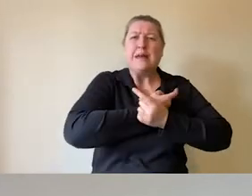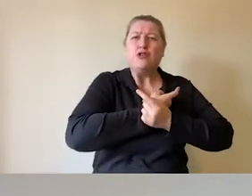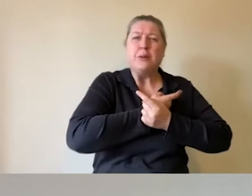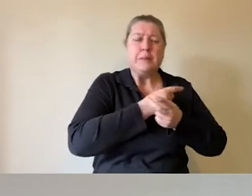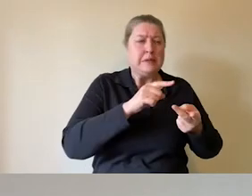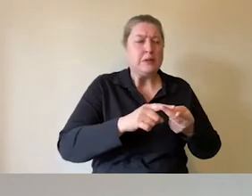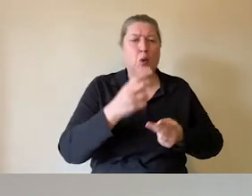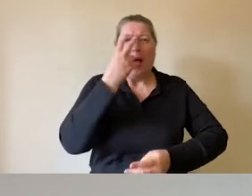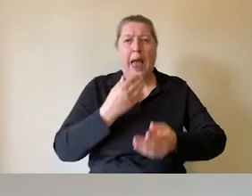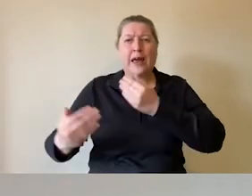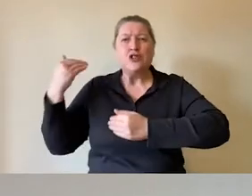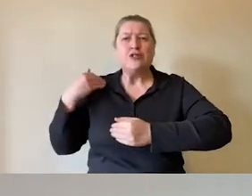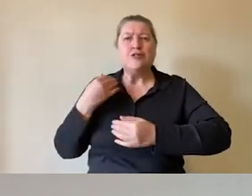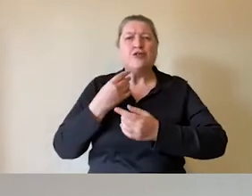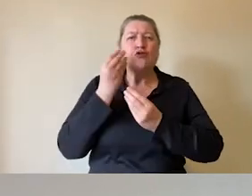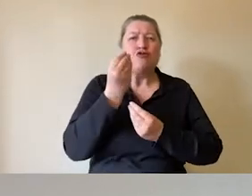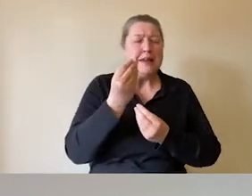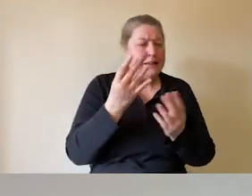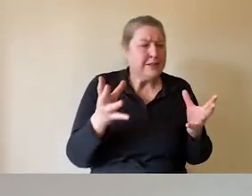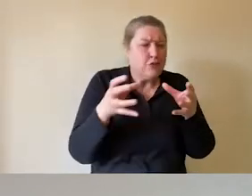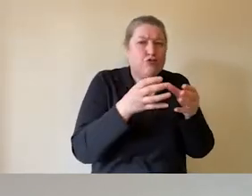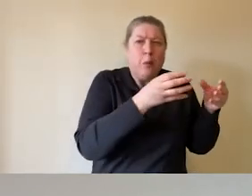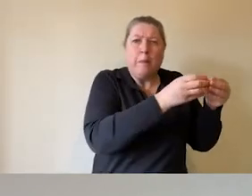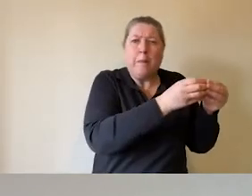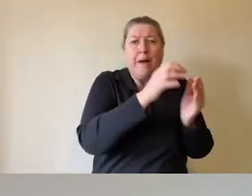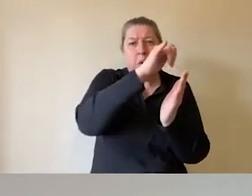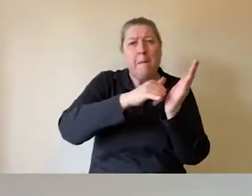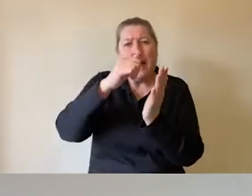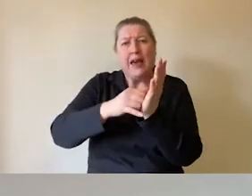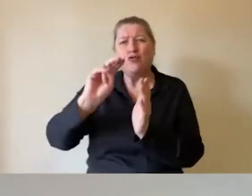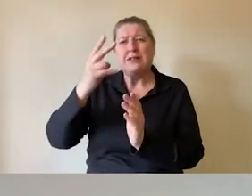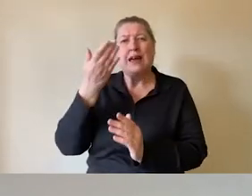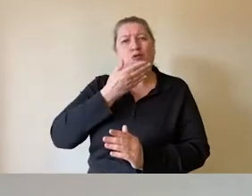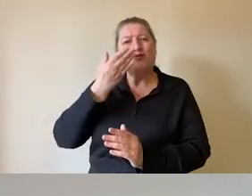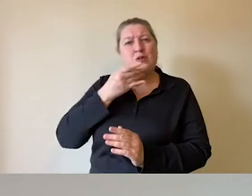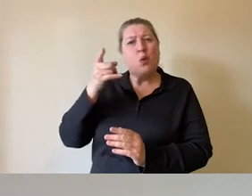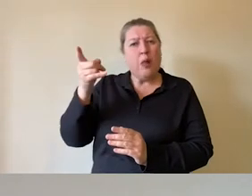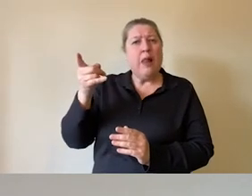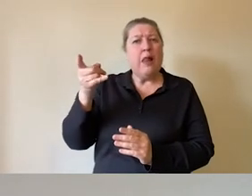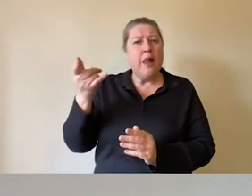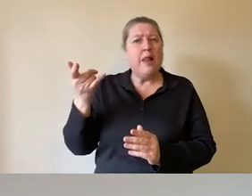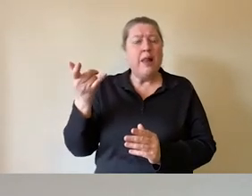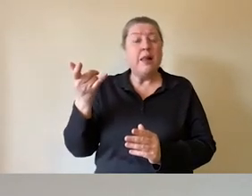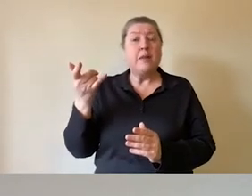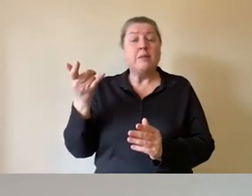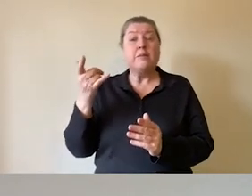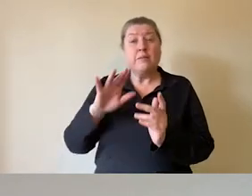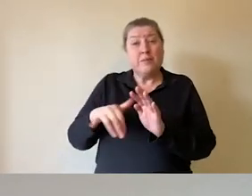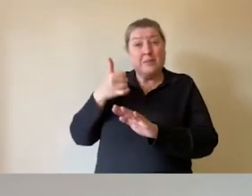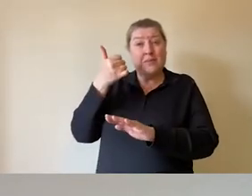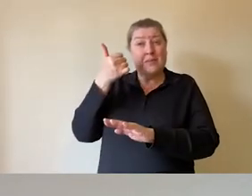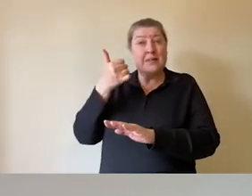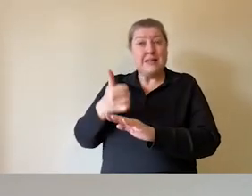Ancient Greece. We had pages that spoke to our secondary school audience. We set up